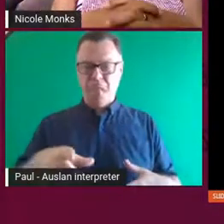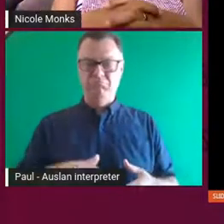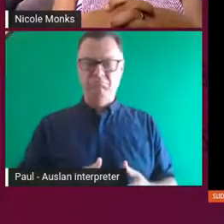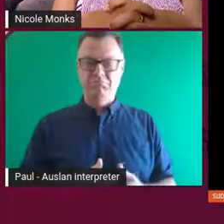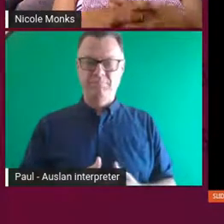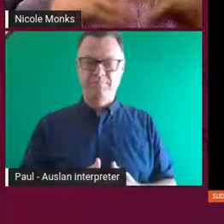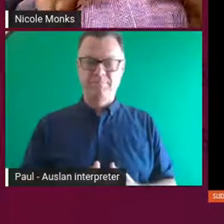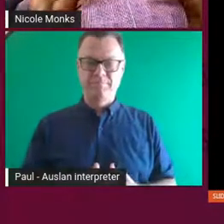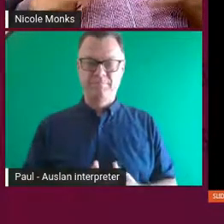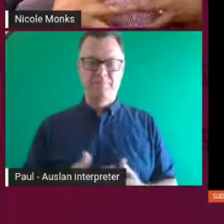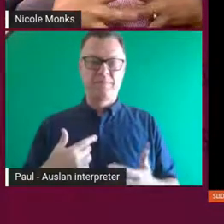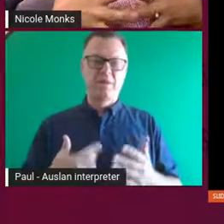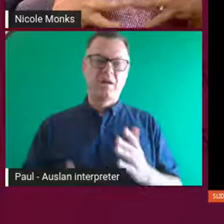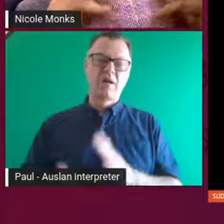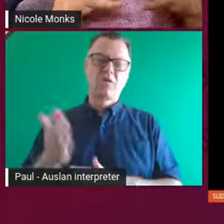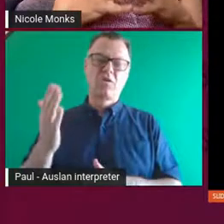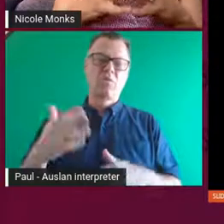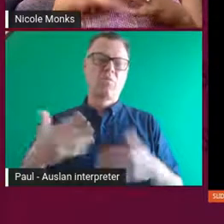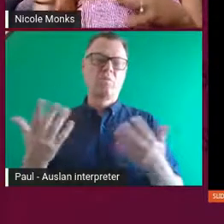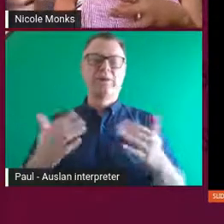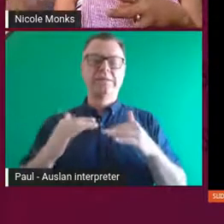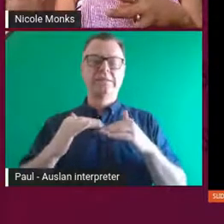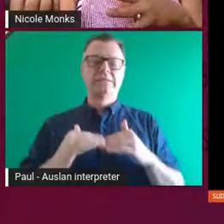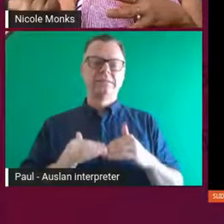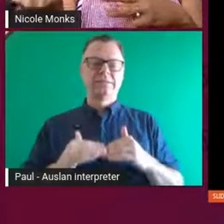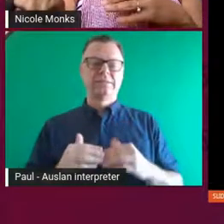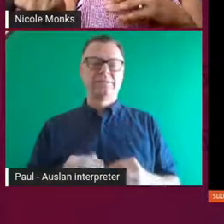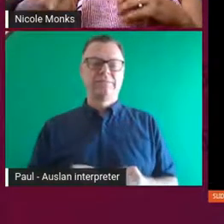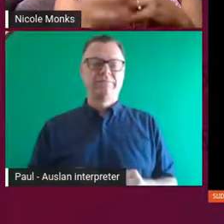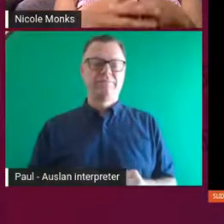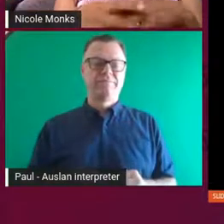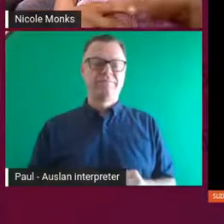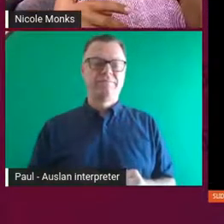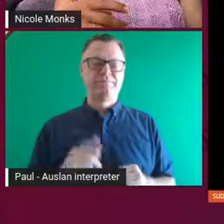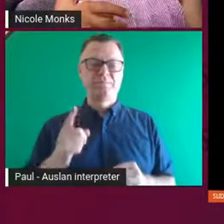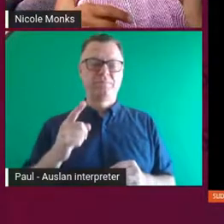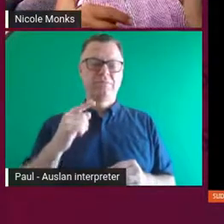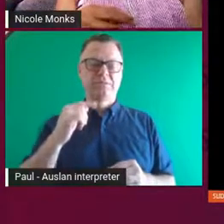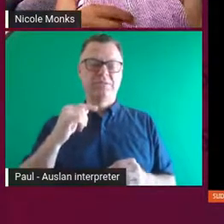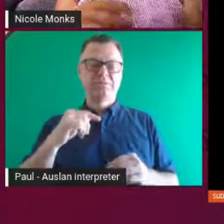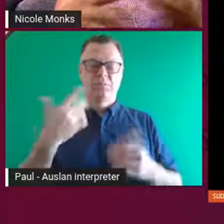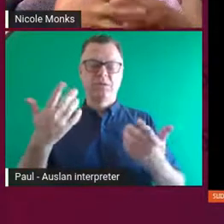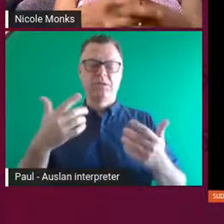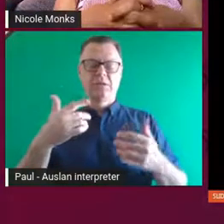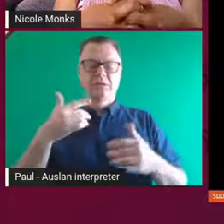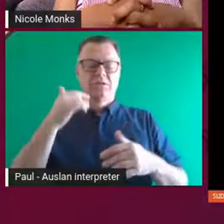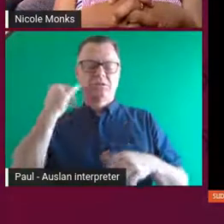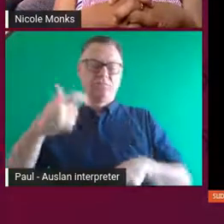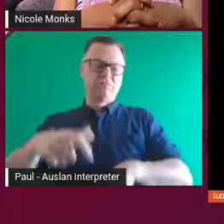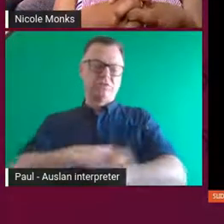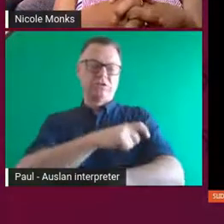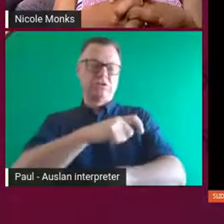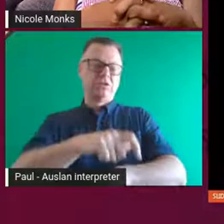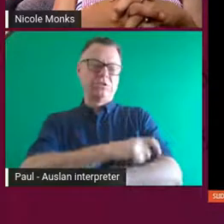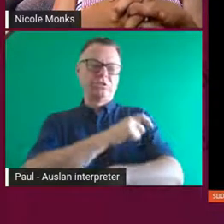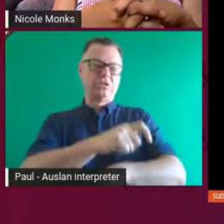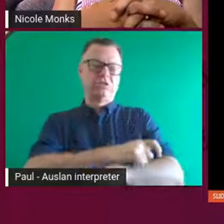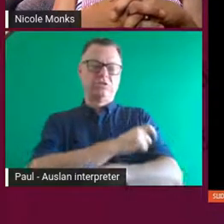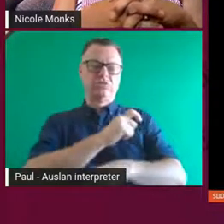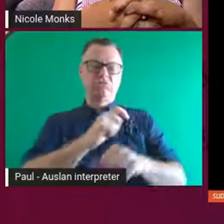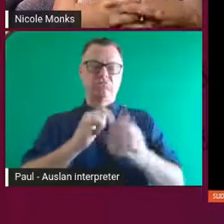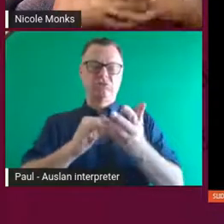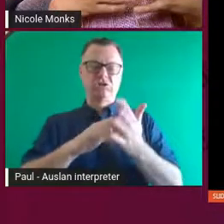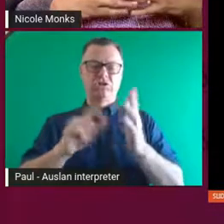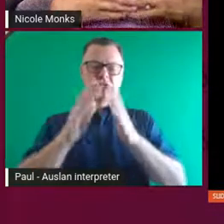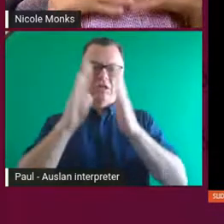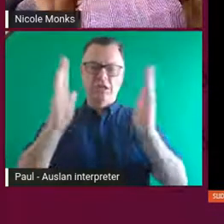in these places. So in one place I sat in the shearing shed, in one place I went and sat out in country. And I just felt what